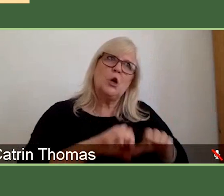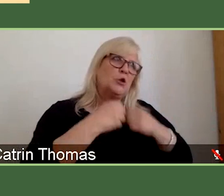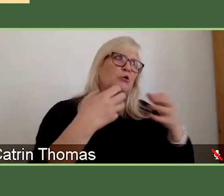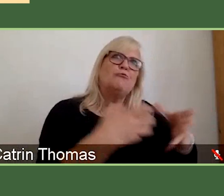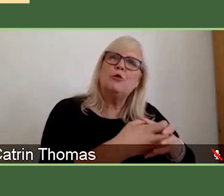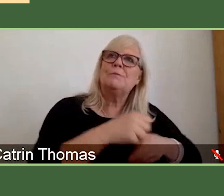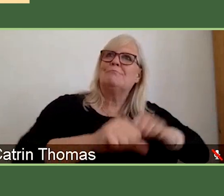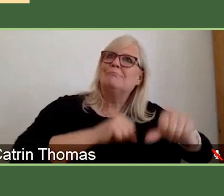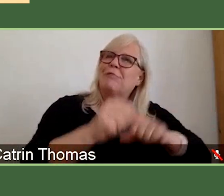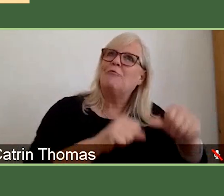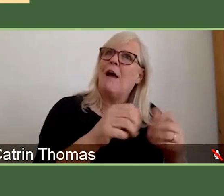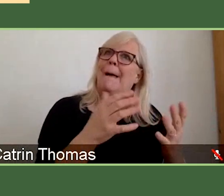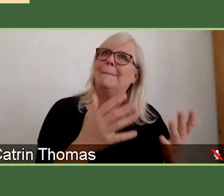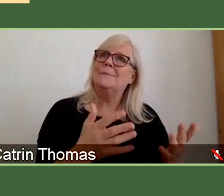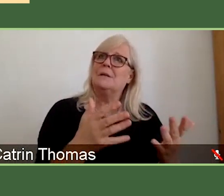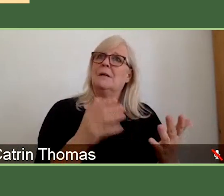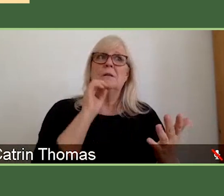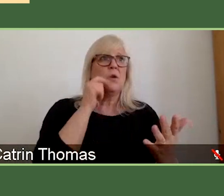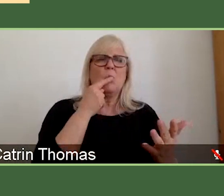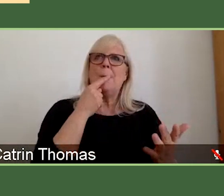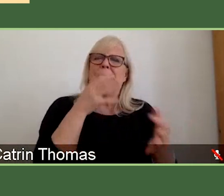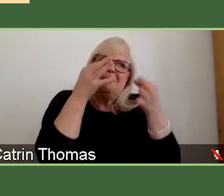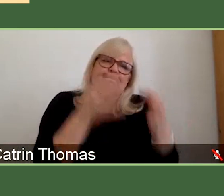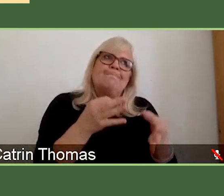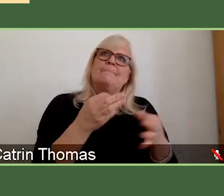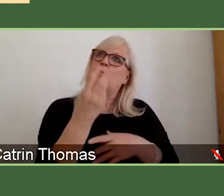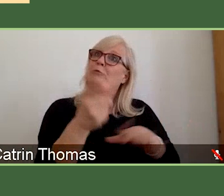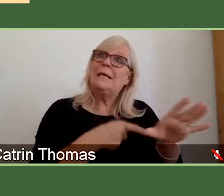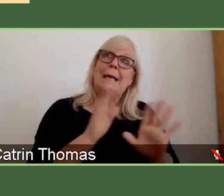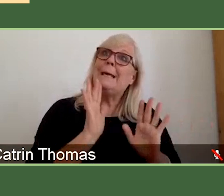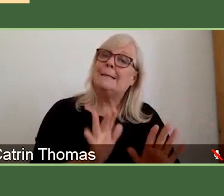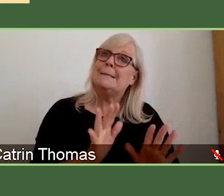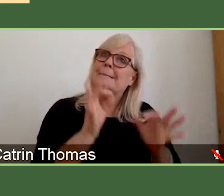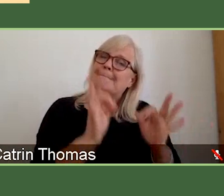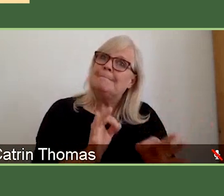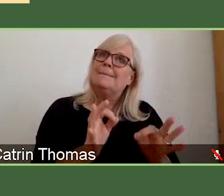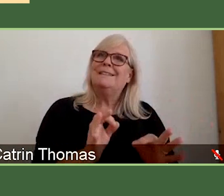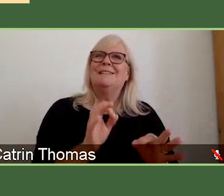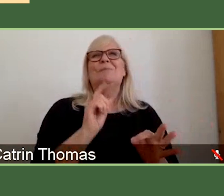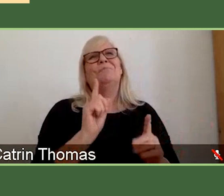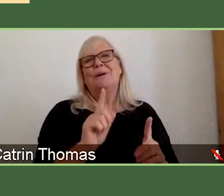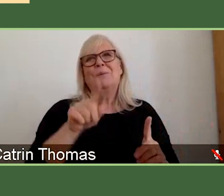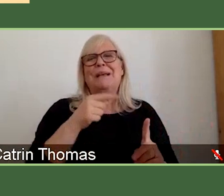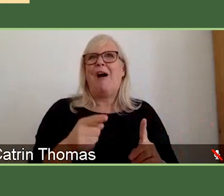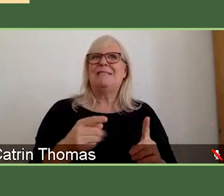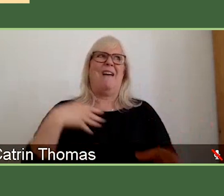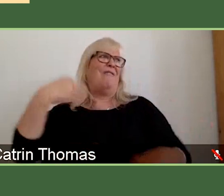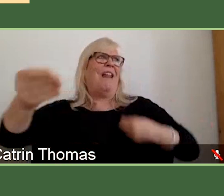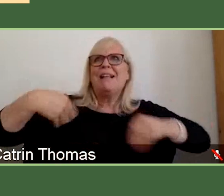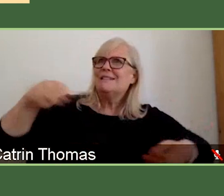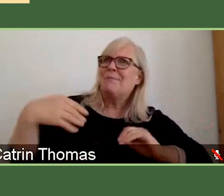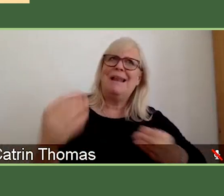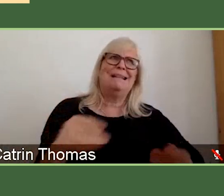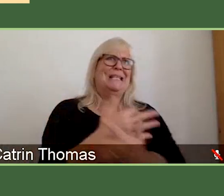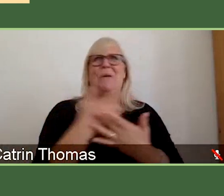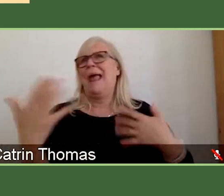it's not going to be a hard and fast rule, but we can't have infinite flexibility as well, actually. So, if you have